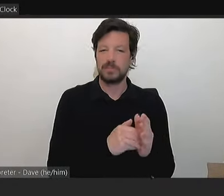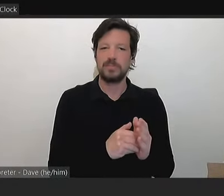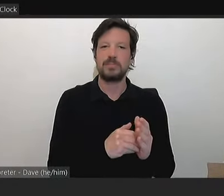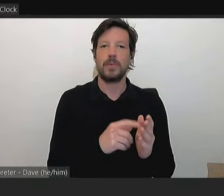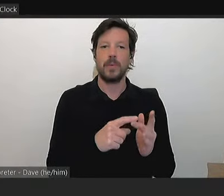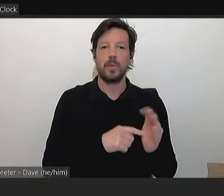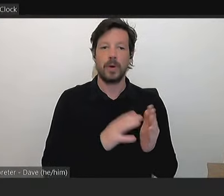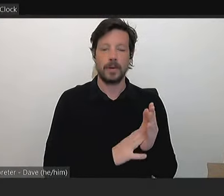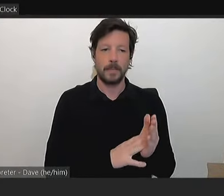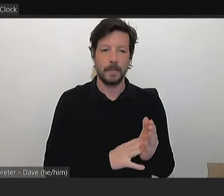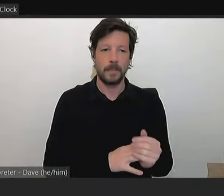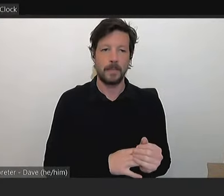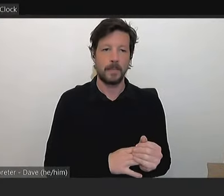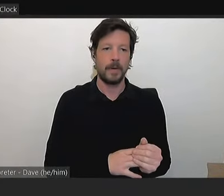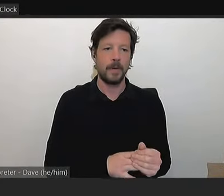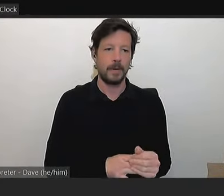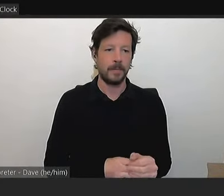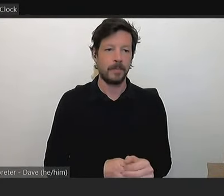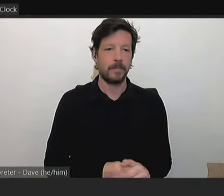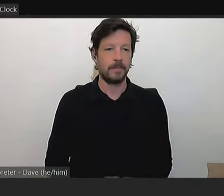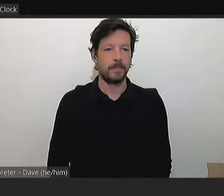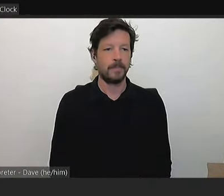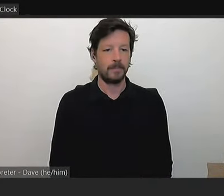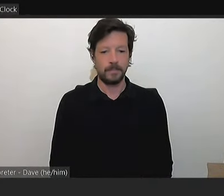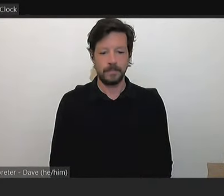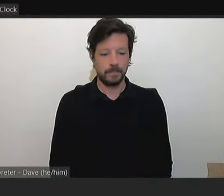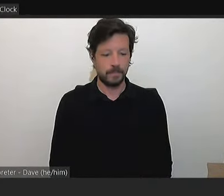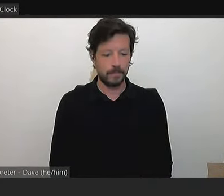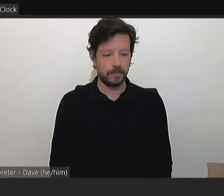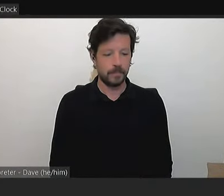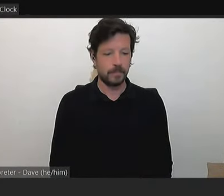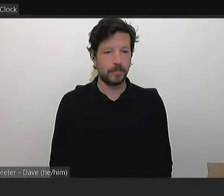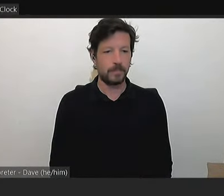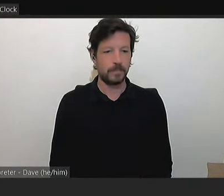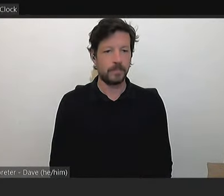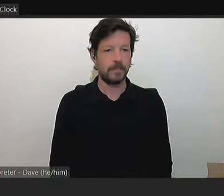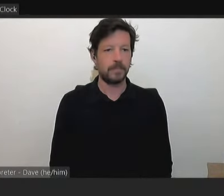have the substantive, the abstainitive motion.